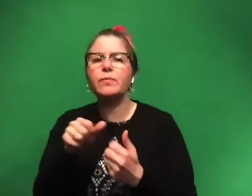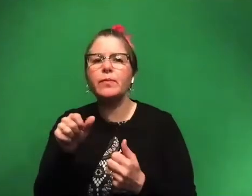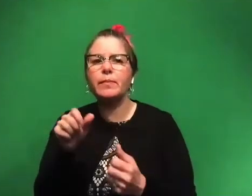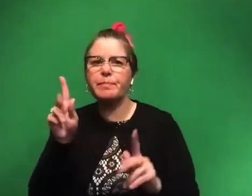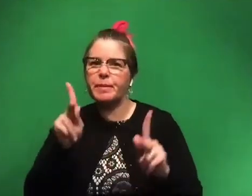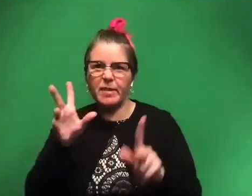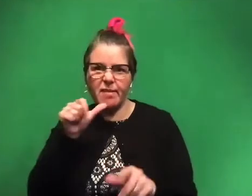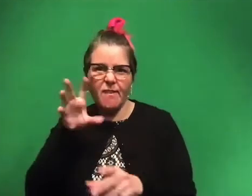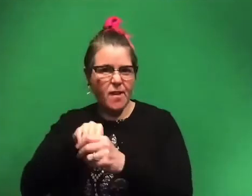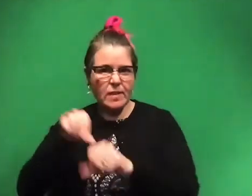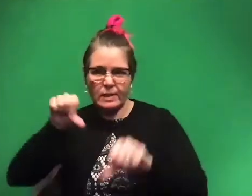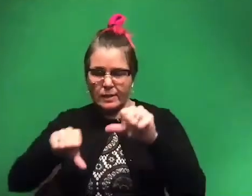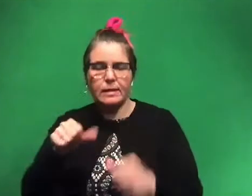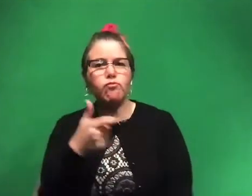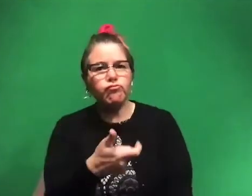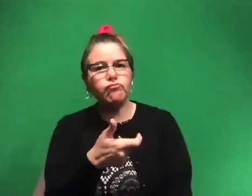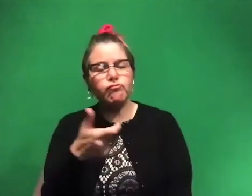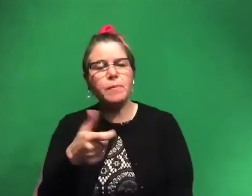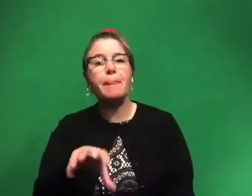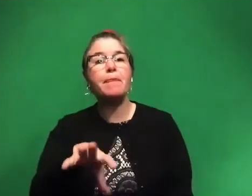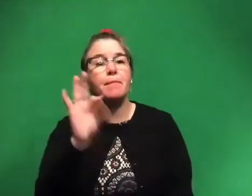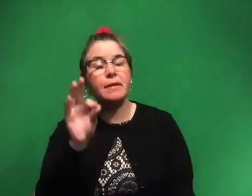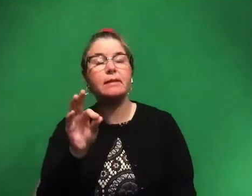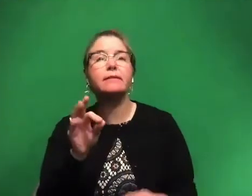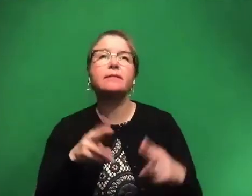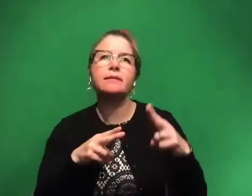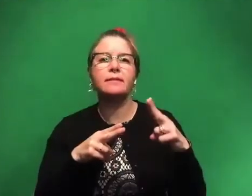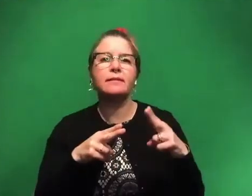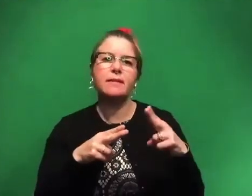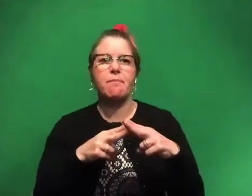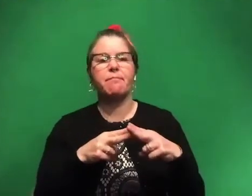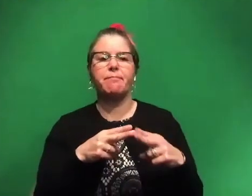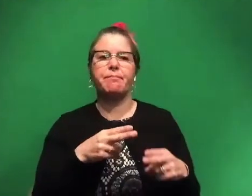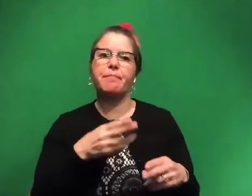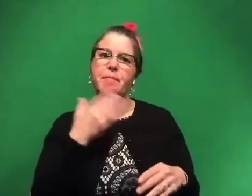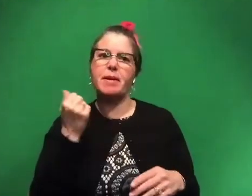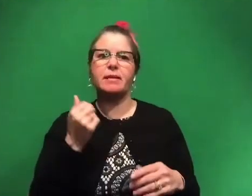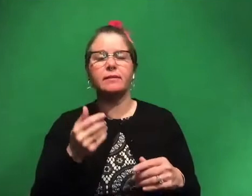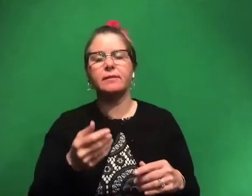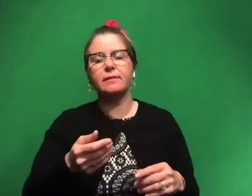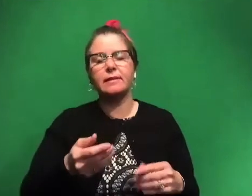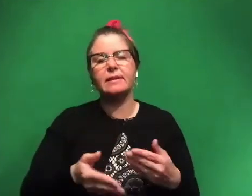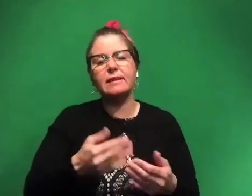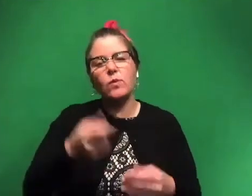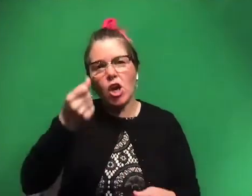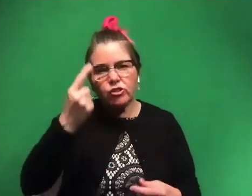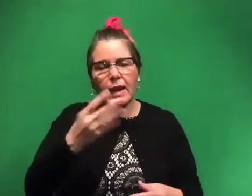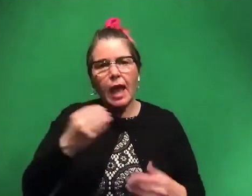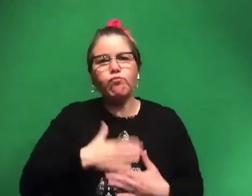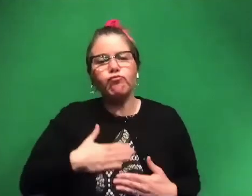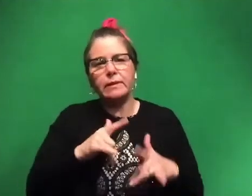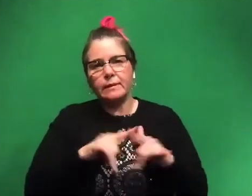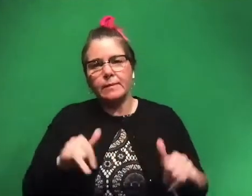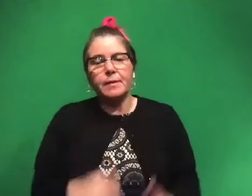with science, watch those videos and pick the ones that they thought were the most easy to understand and entertaining. And then